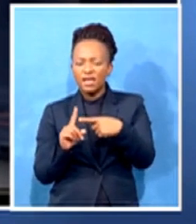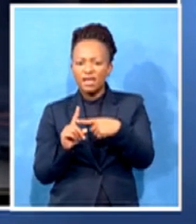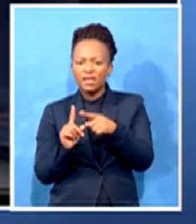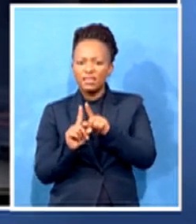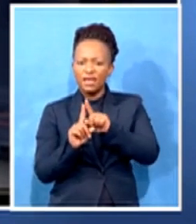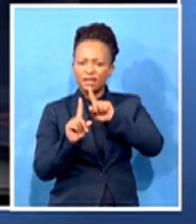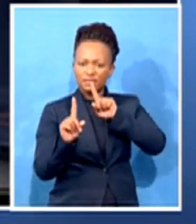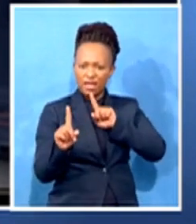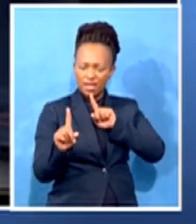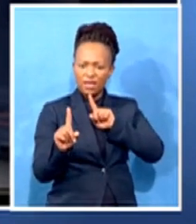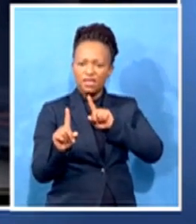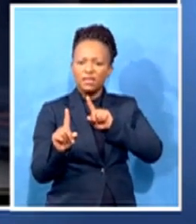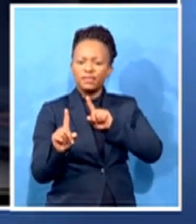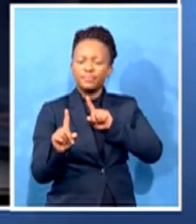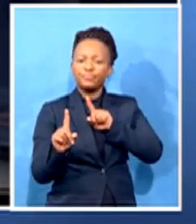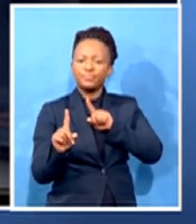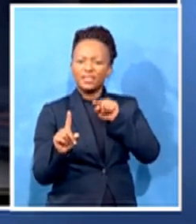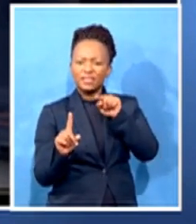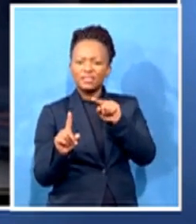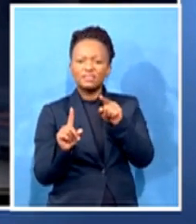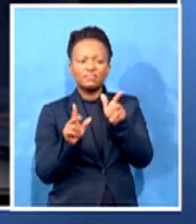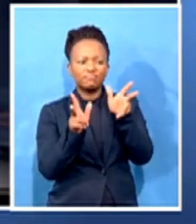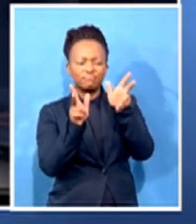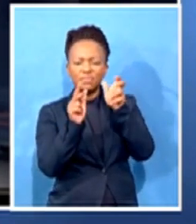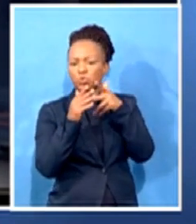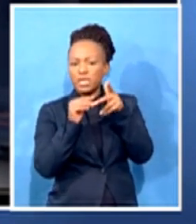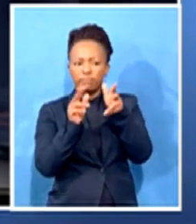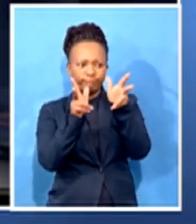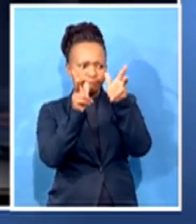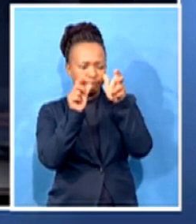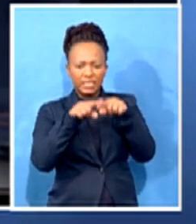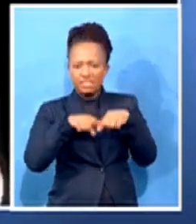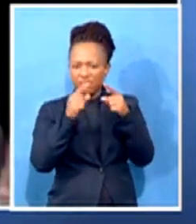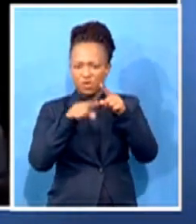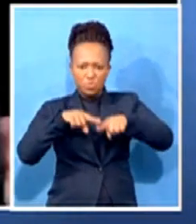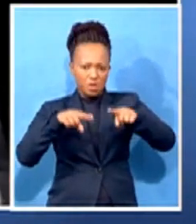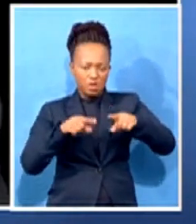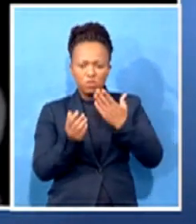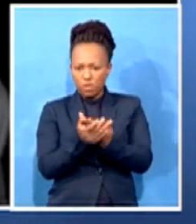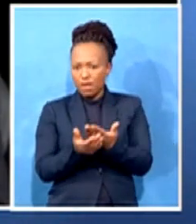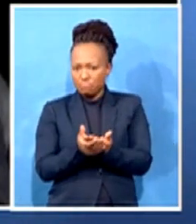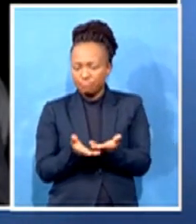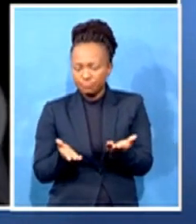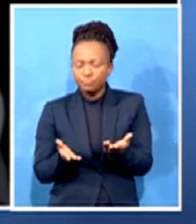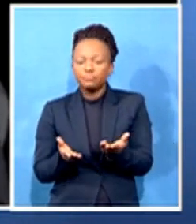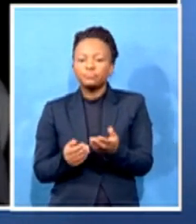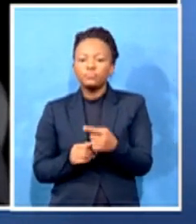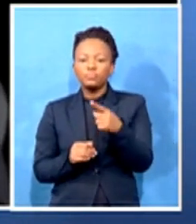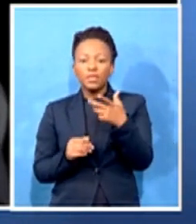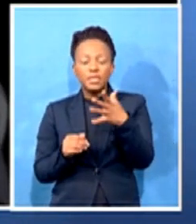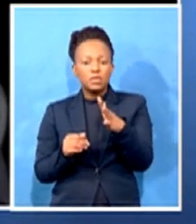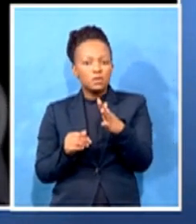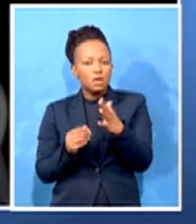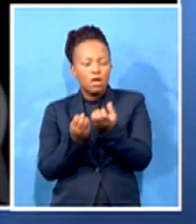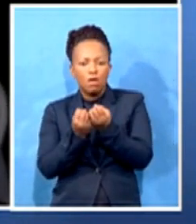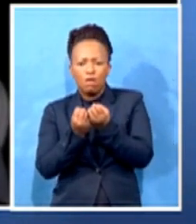be interpreted in whichever way you care, you will, you know, so that has caused a lot of consternation